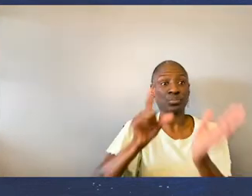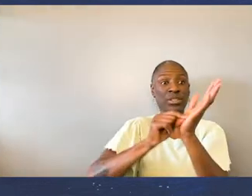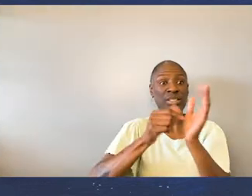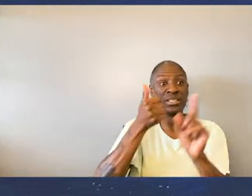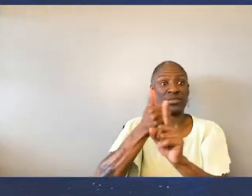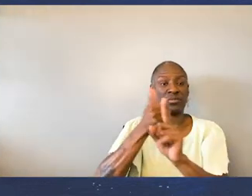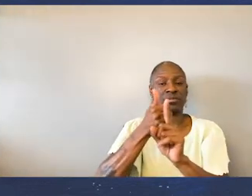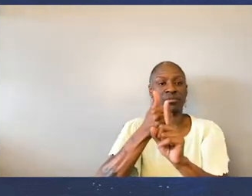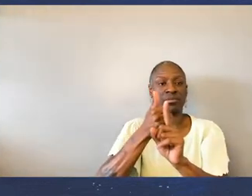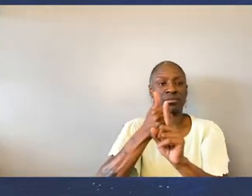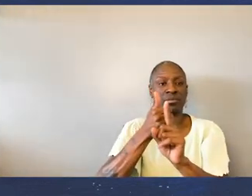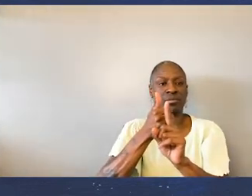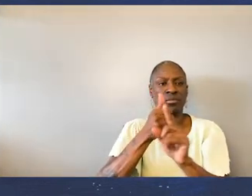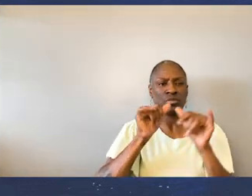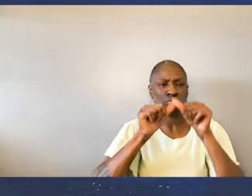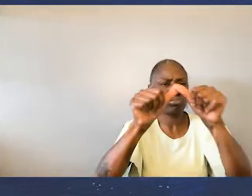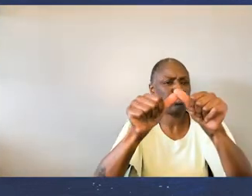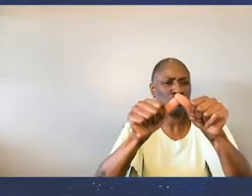the disability community